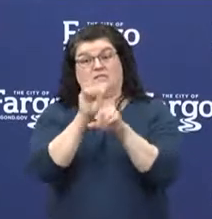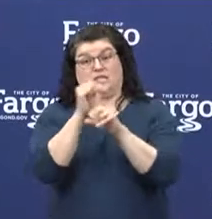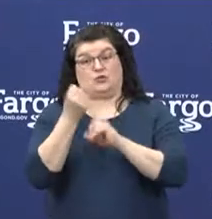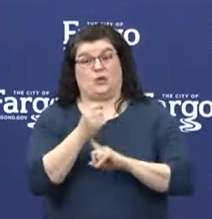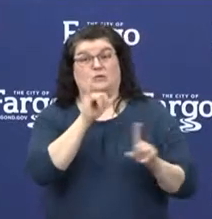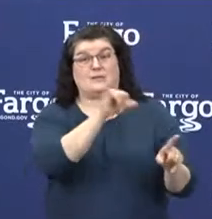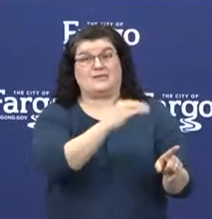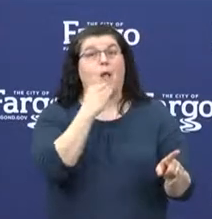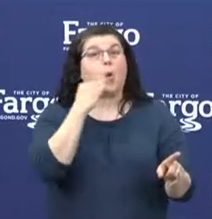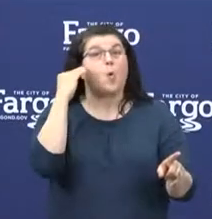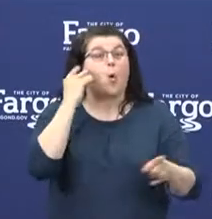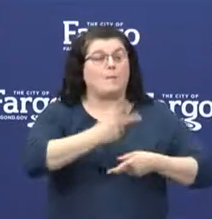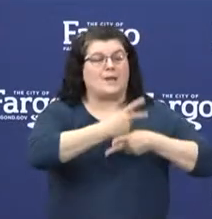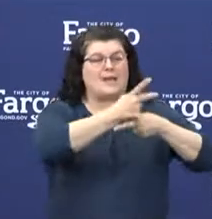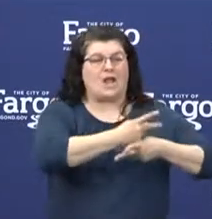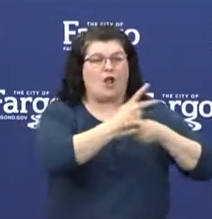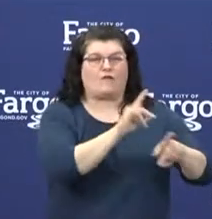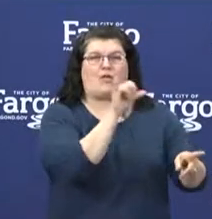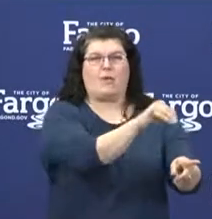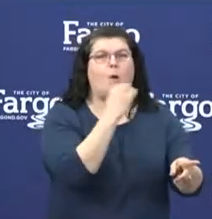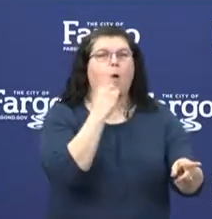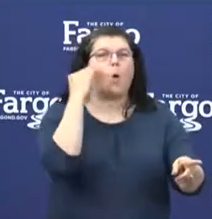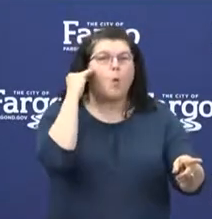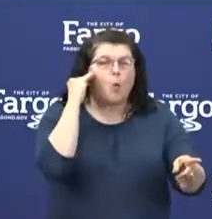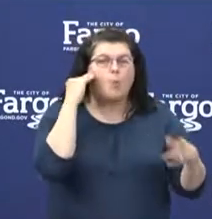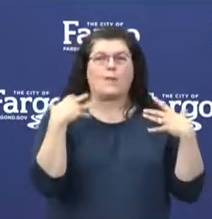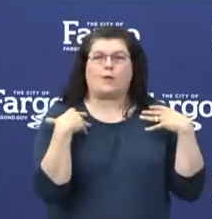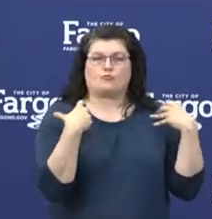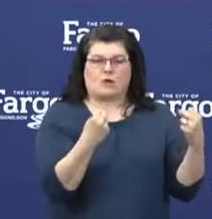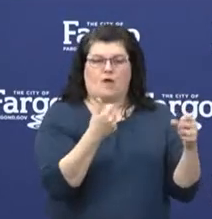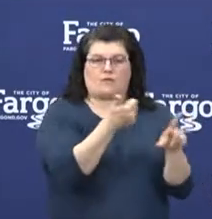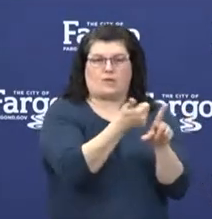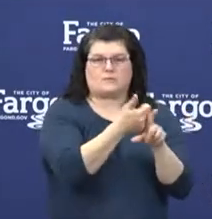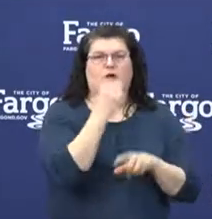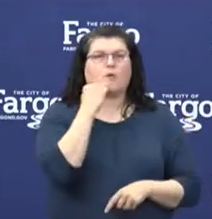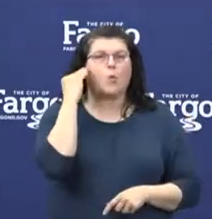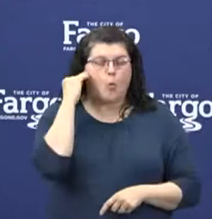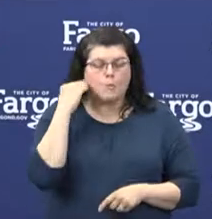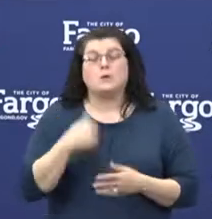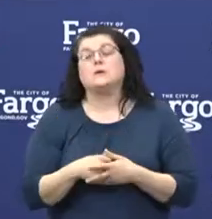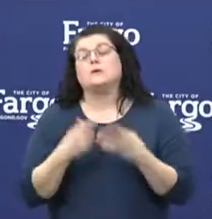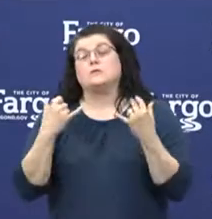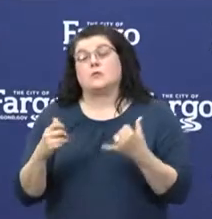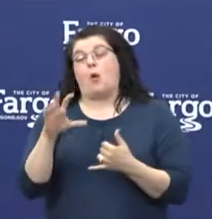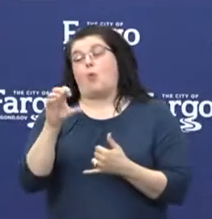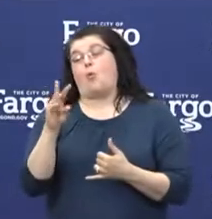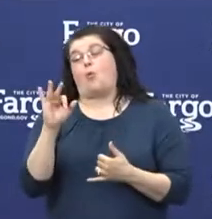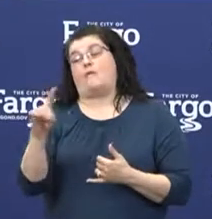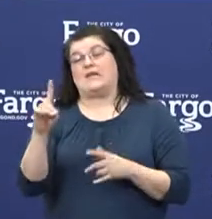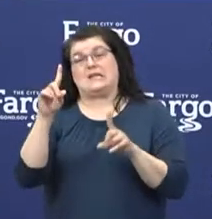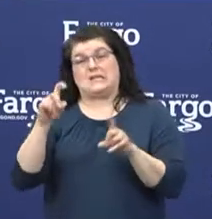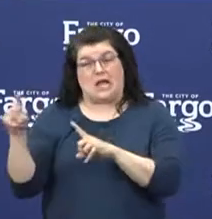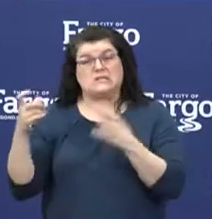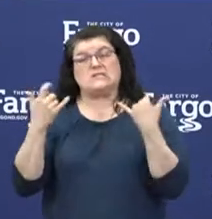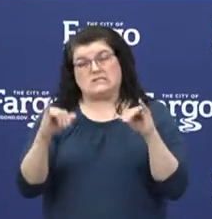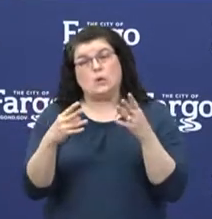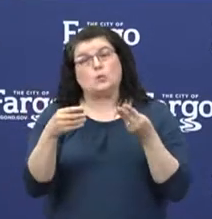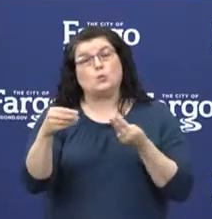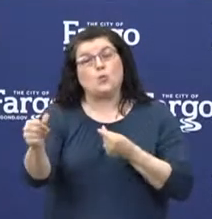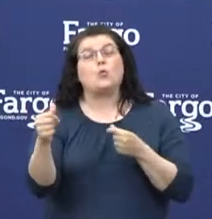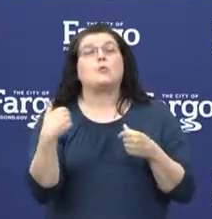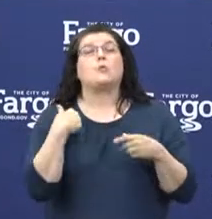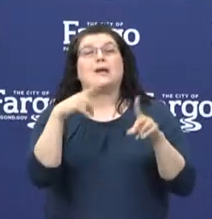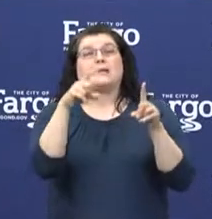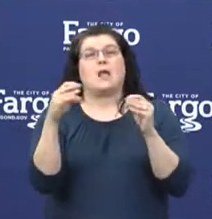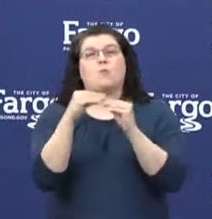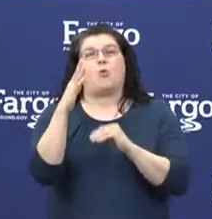homes and have peace of mind while they're recovering. Our drive-through COVID testing continues to run smoothly. We continue to test more than